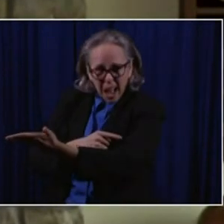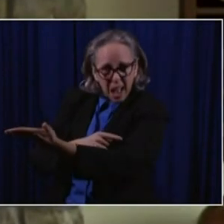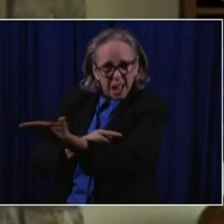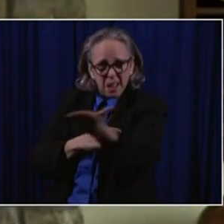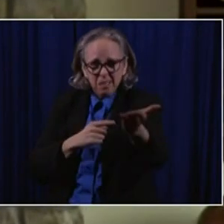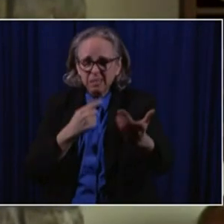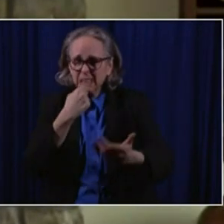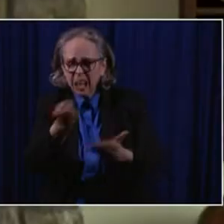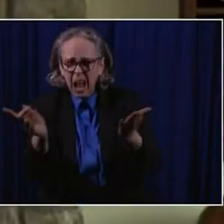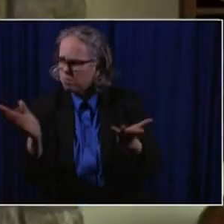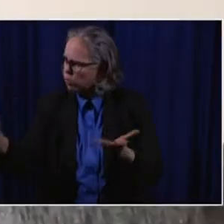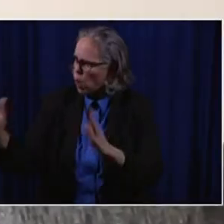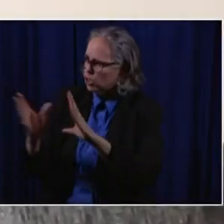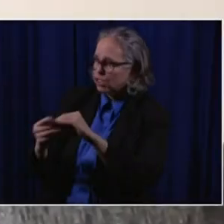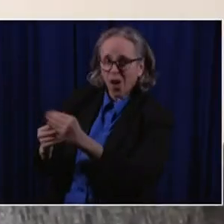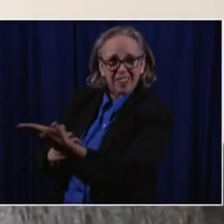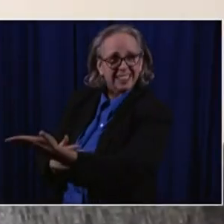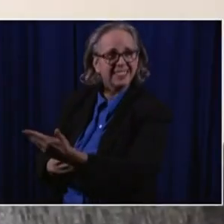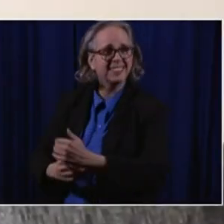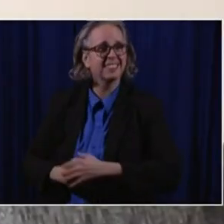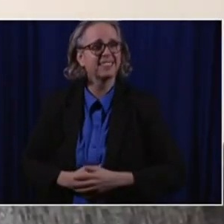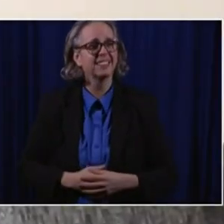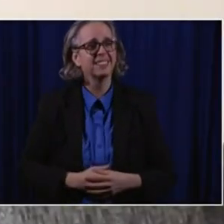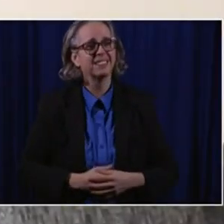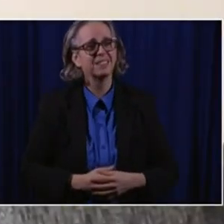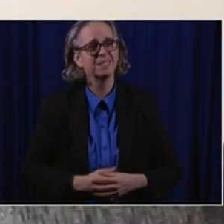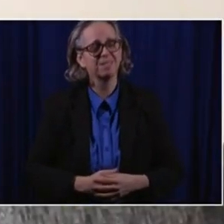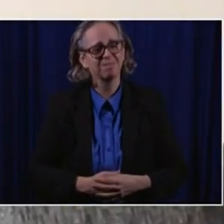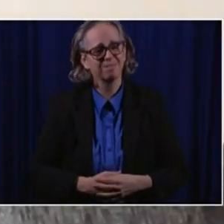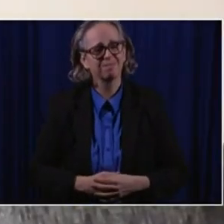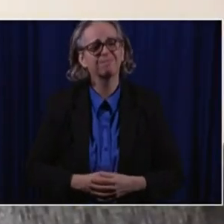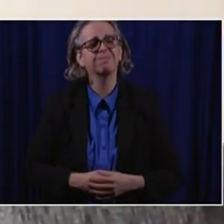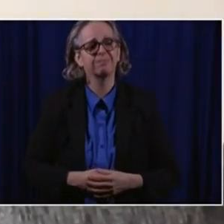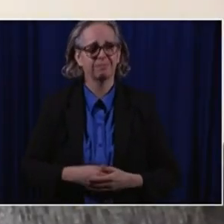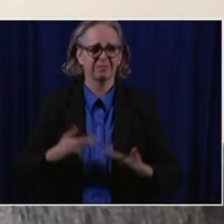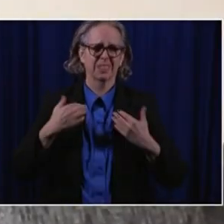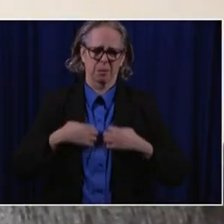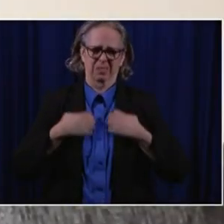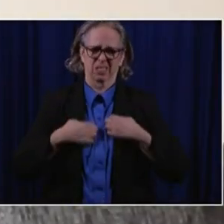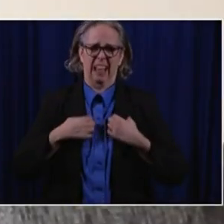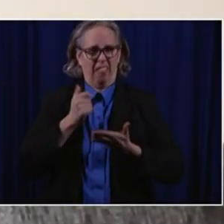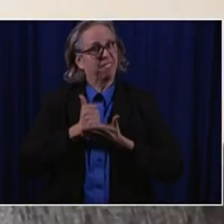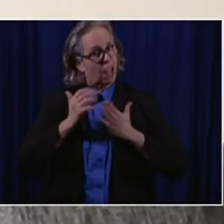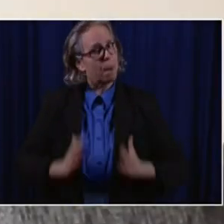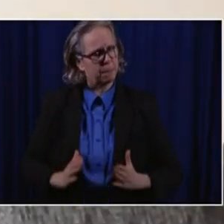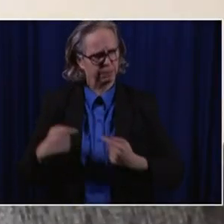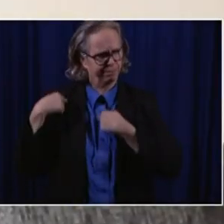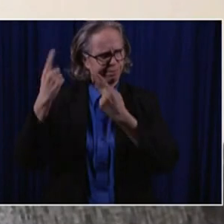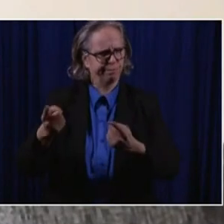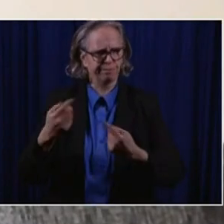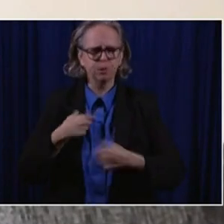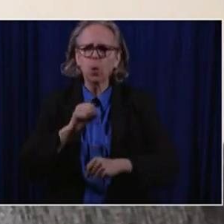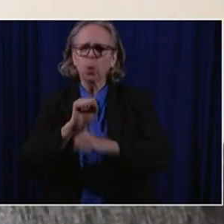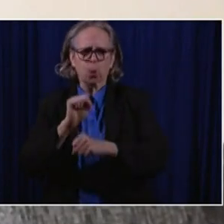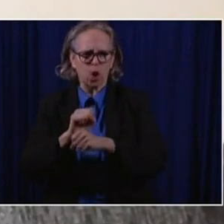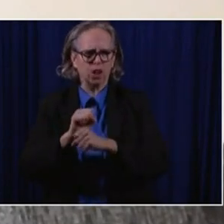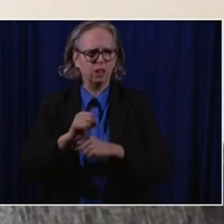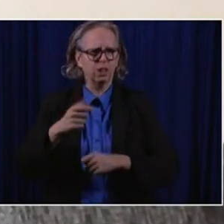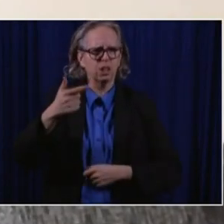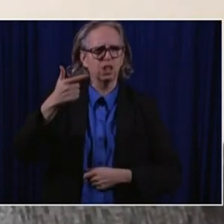story? So being a respiratory therapist at Grant, you know, we're very busy.